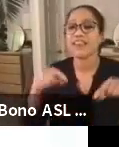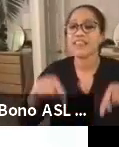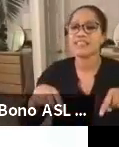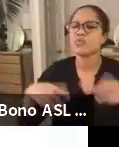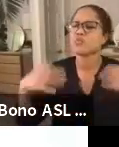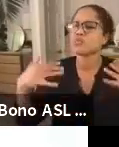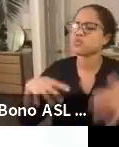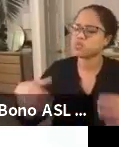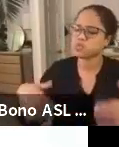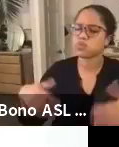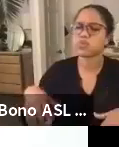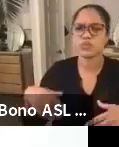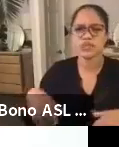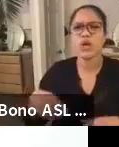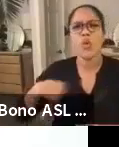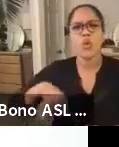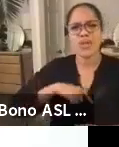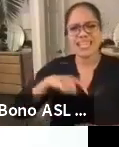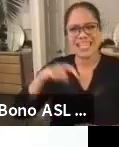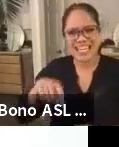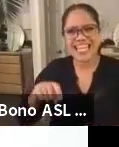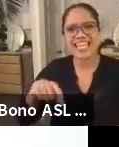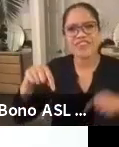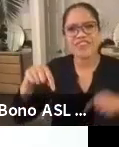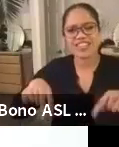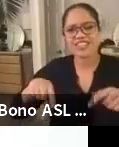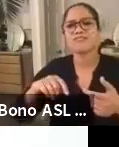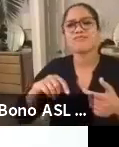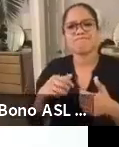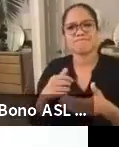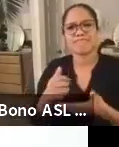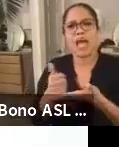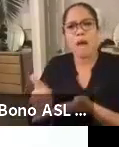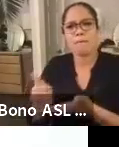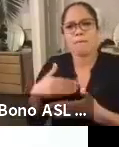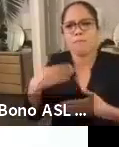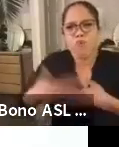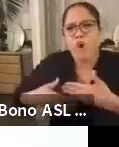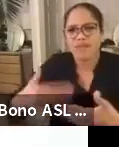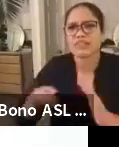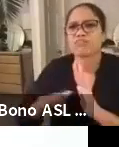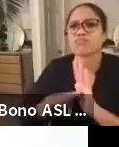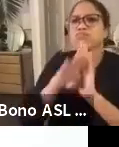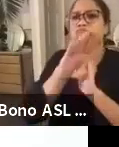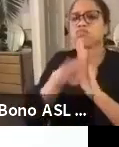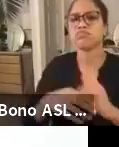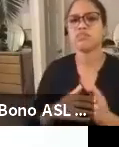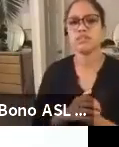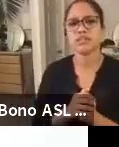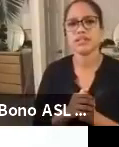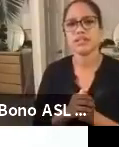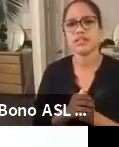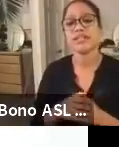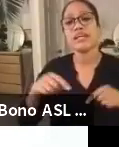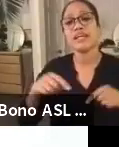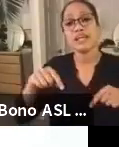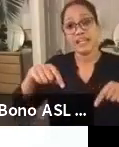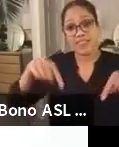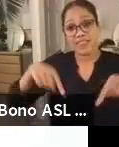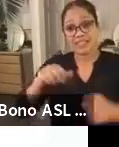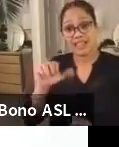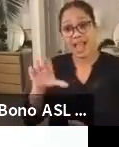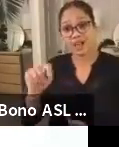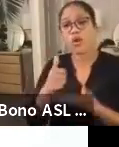Finally, Breathe includes provisions to enhance self-determination in Black communities by